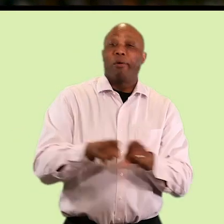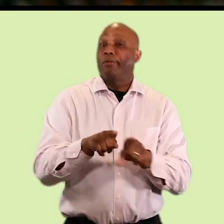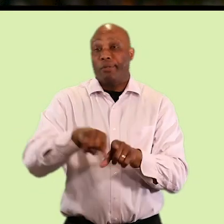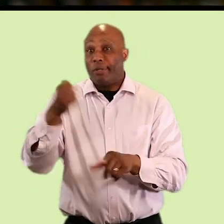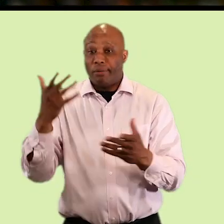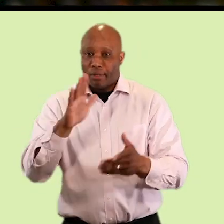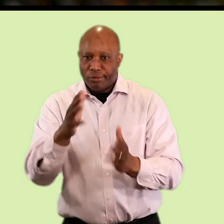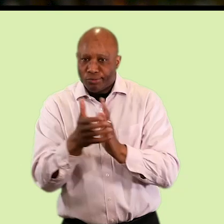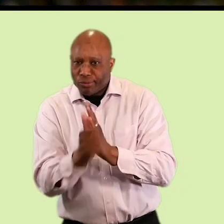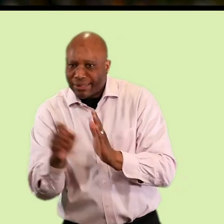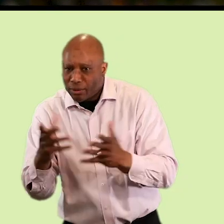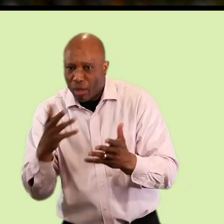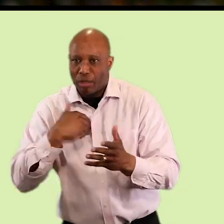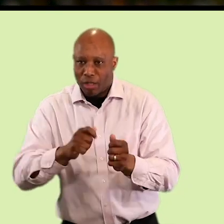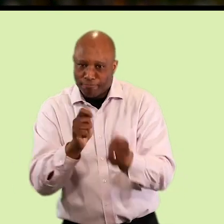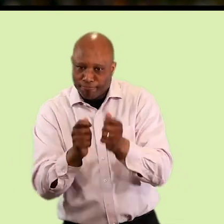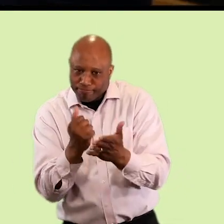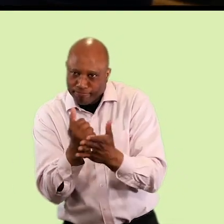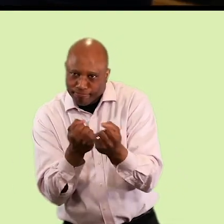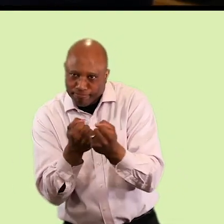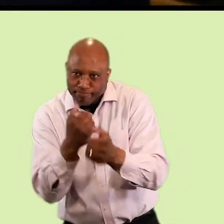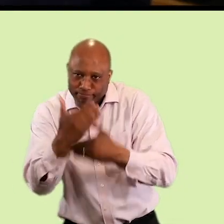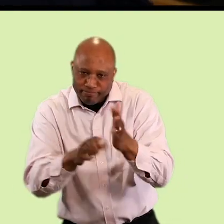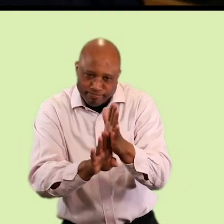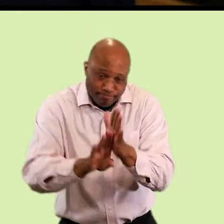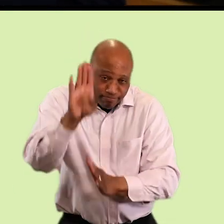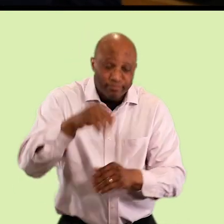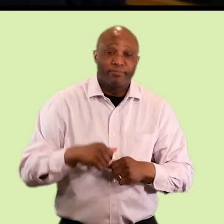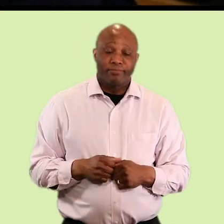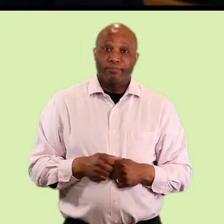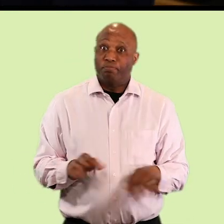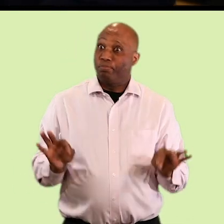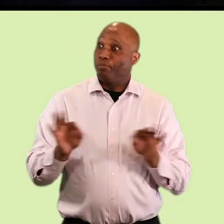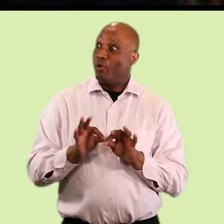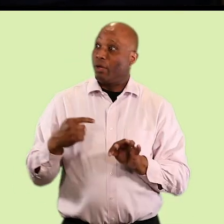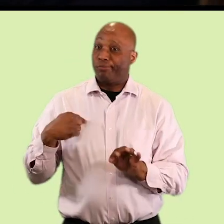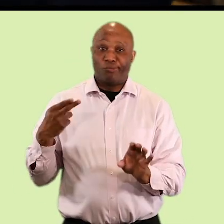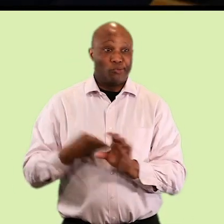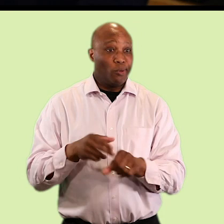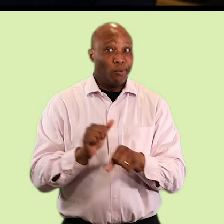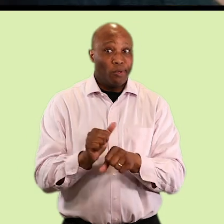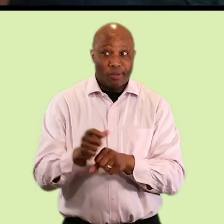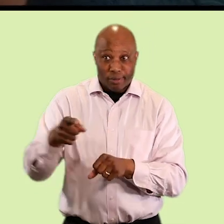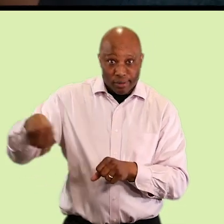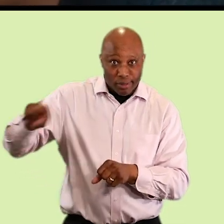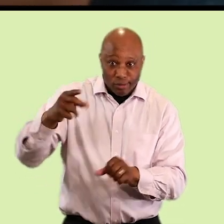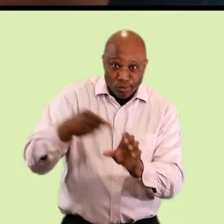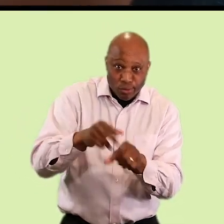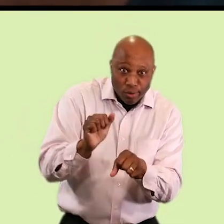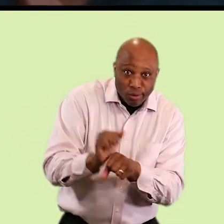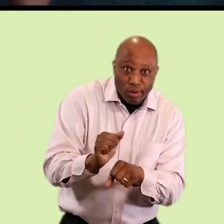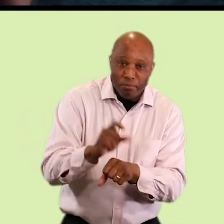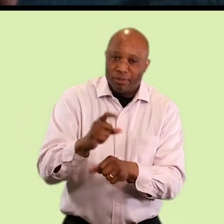people that are here for the right reasons. I think the Guild seems to have a real emphasis on safety. If